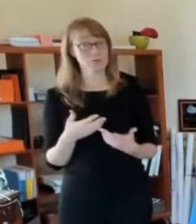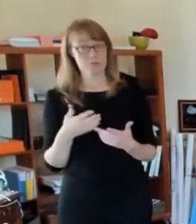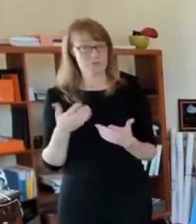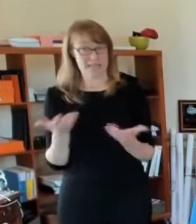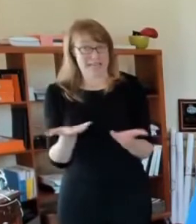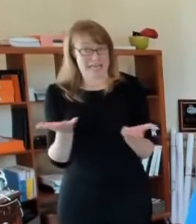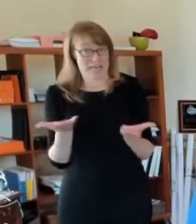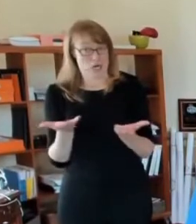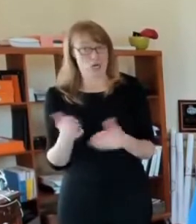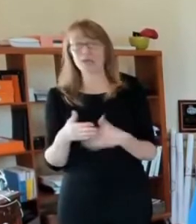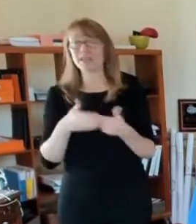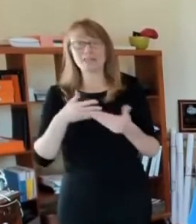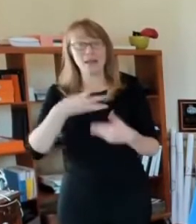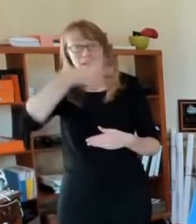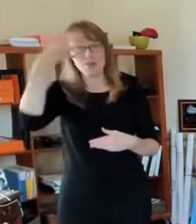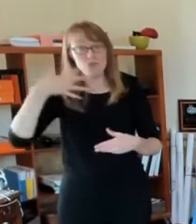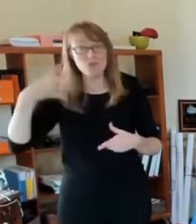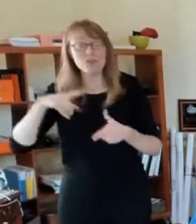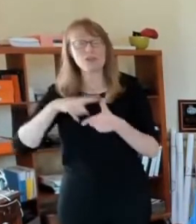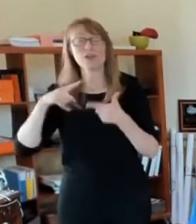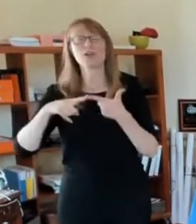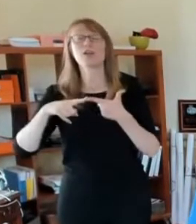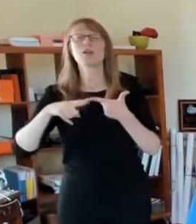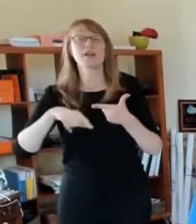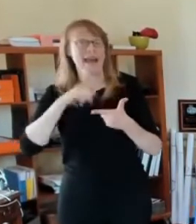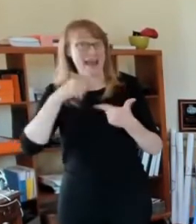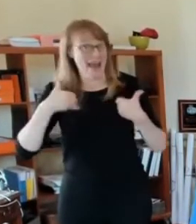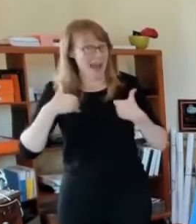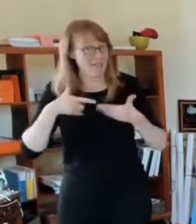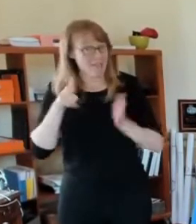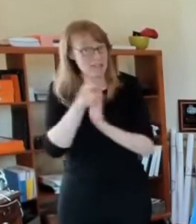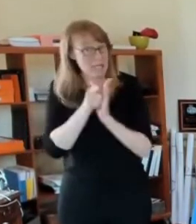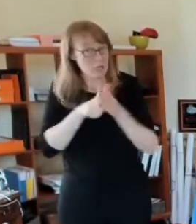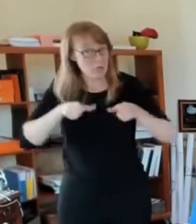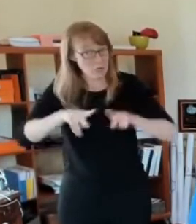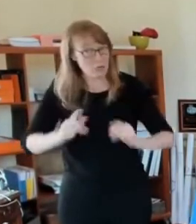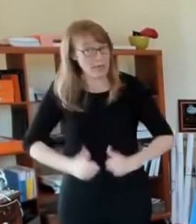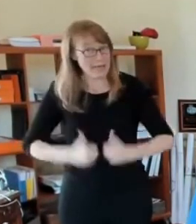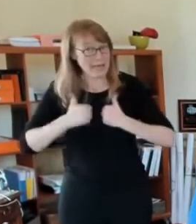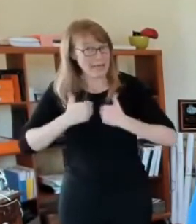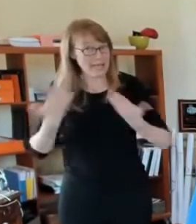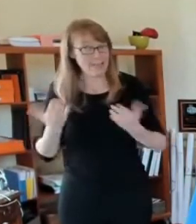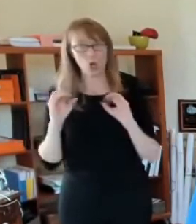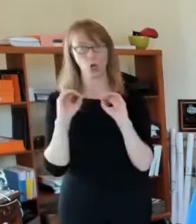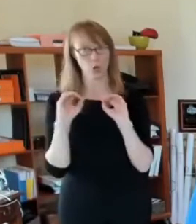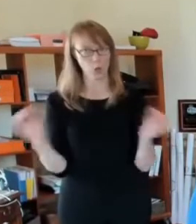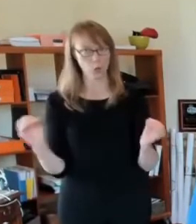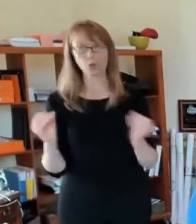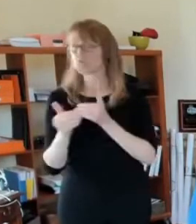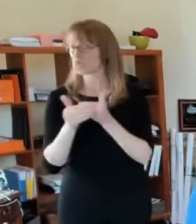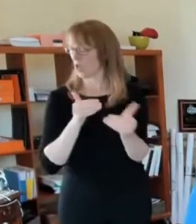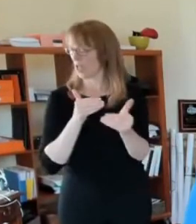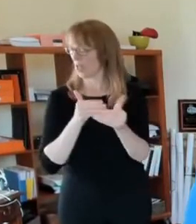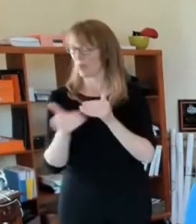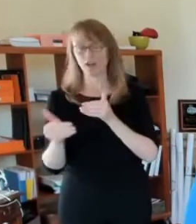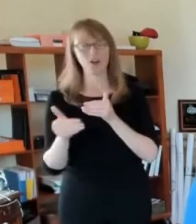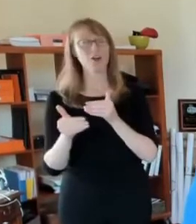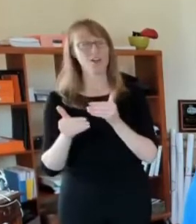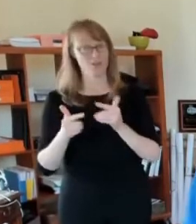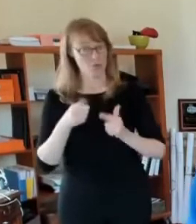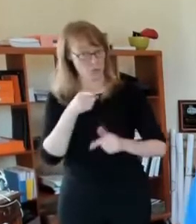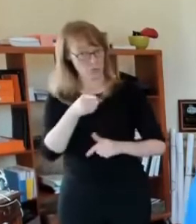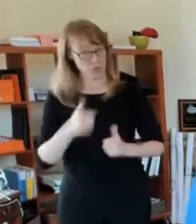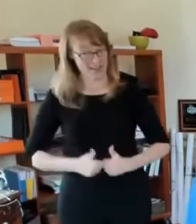a refugee, doesn't matter if you're illegal. What matters is that you are residing in the United States as of April